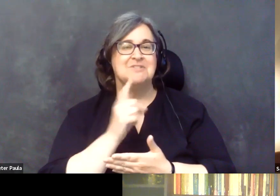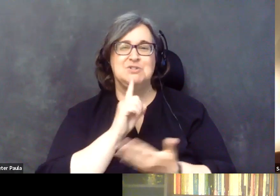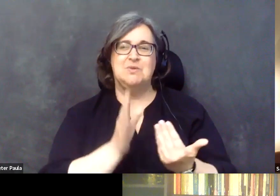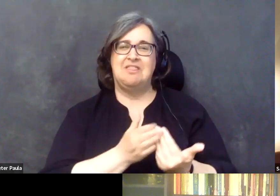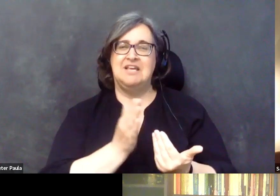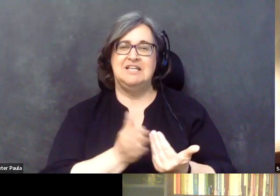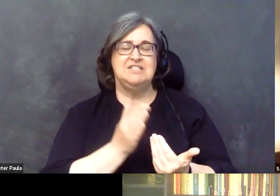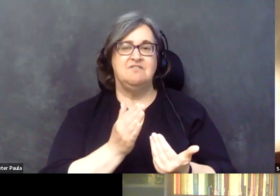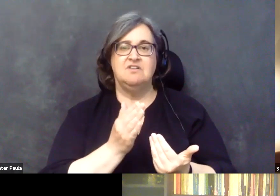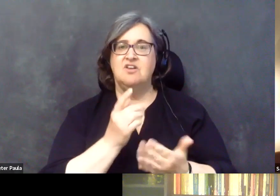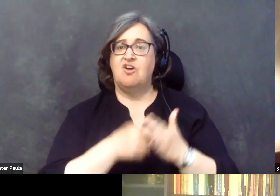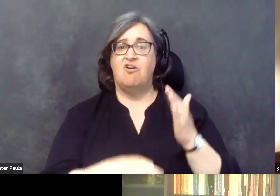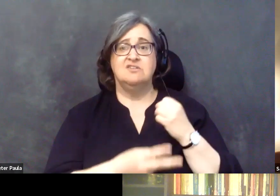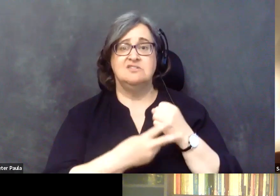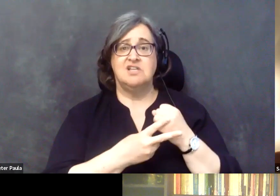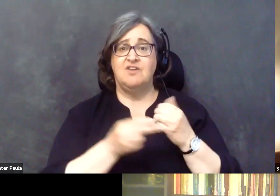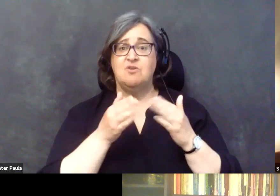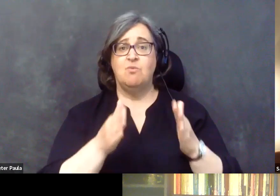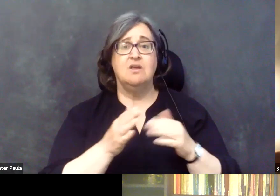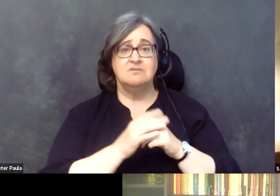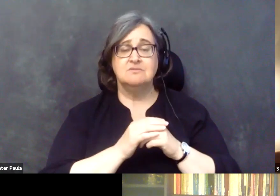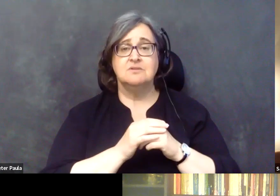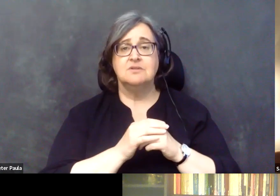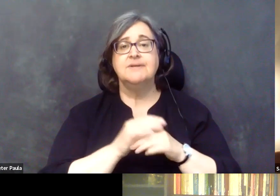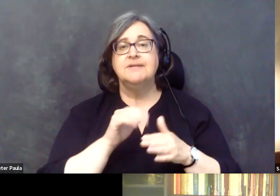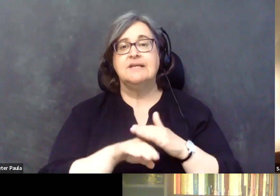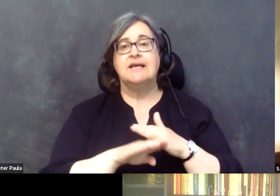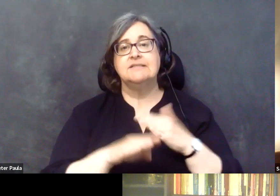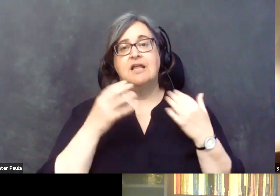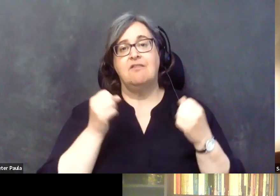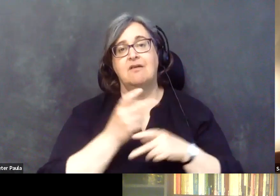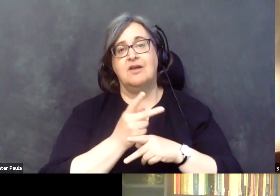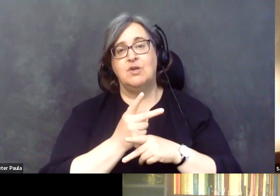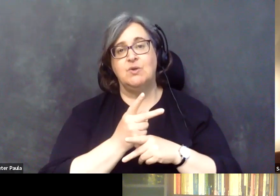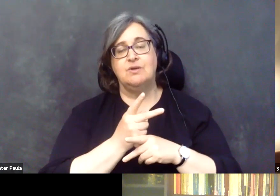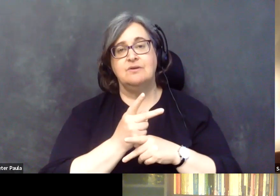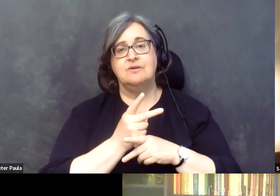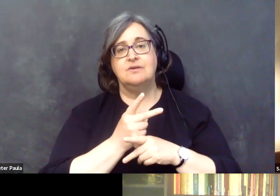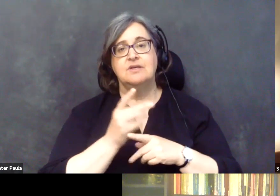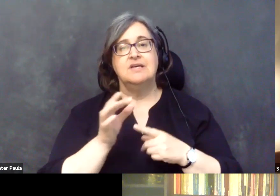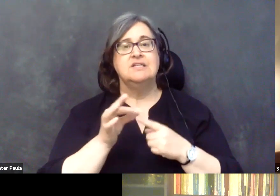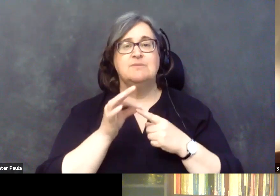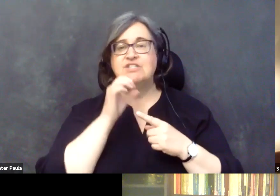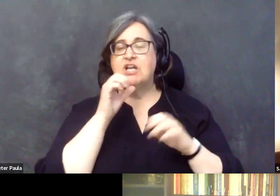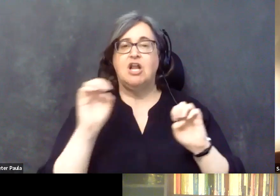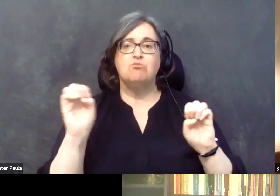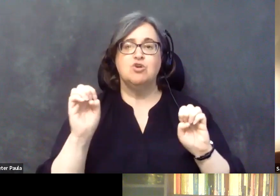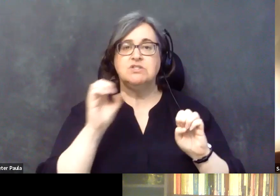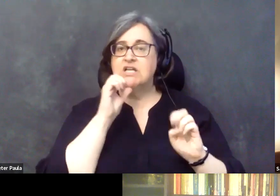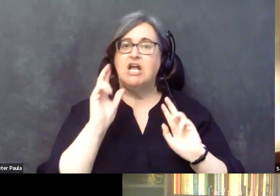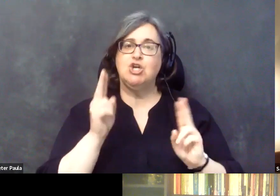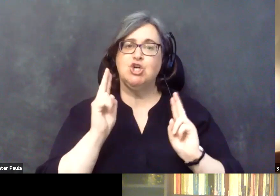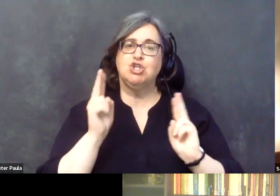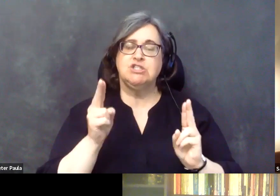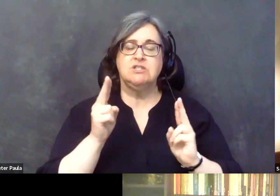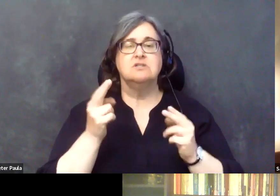and cost-effective way to access healthcare, especially non-emergent, non-emergent healthcare.